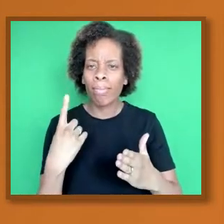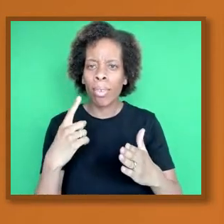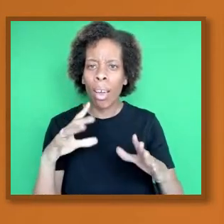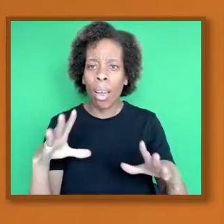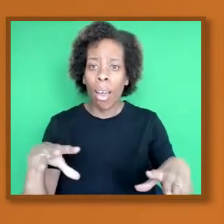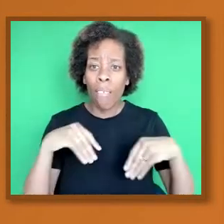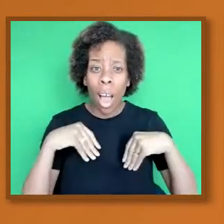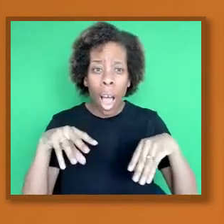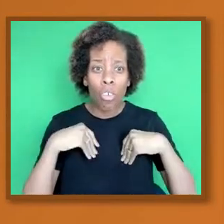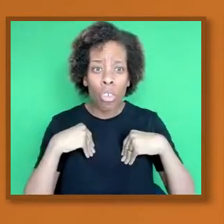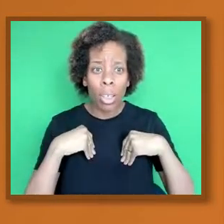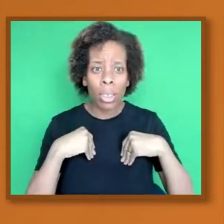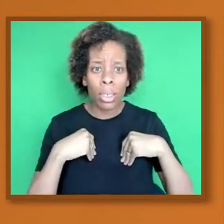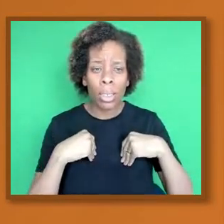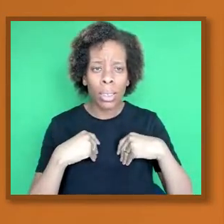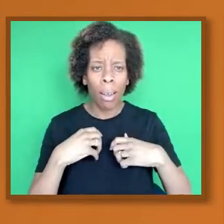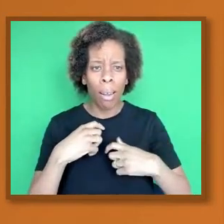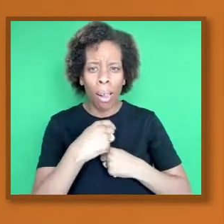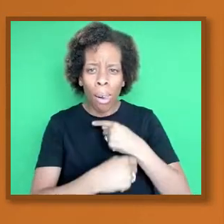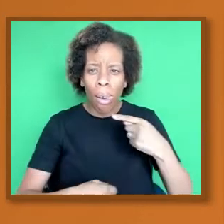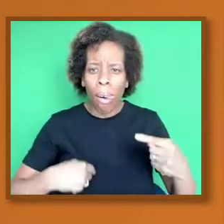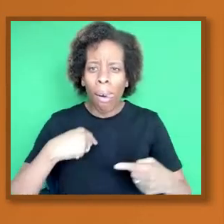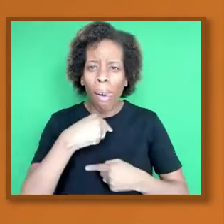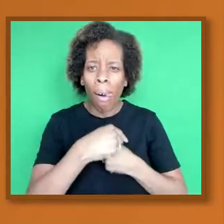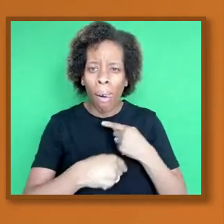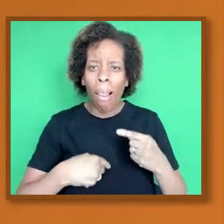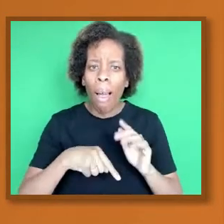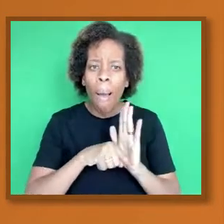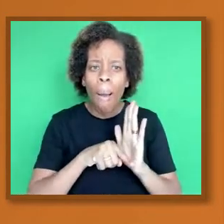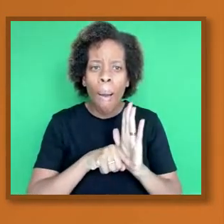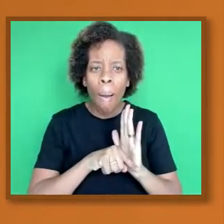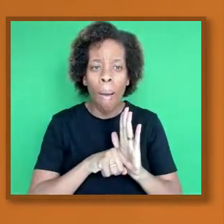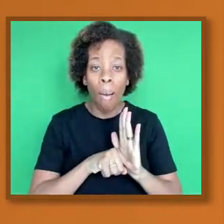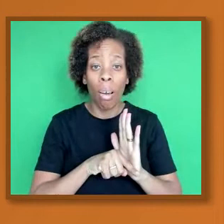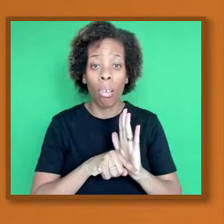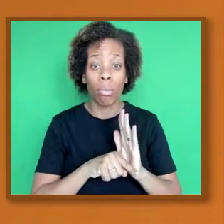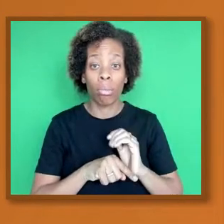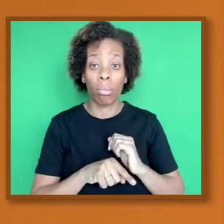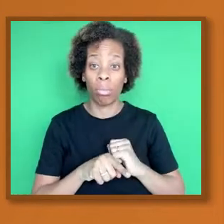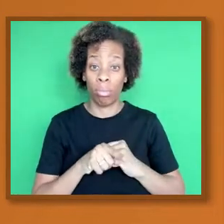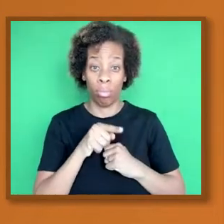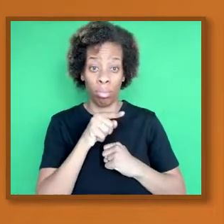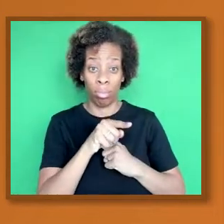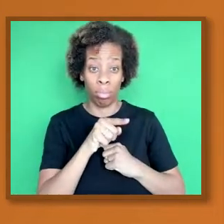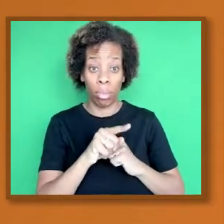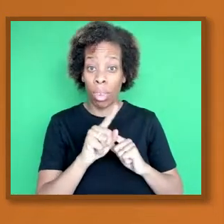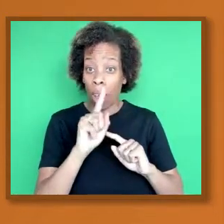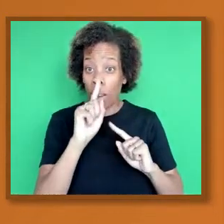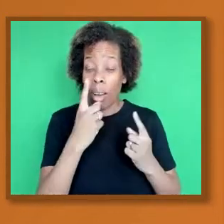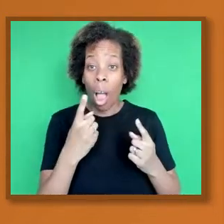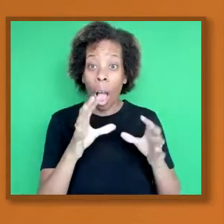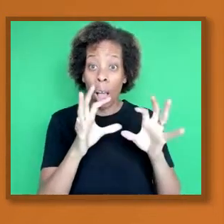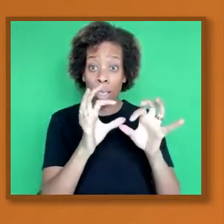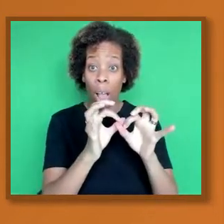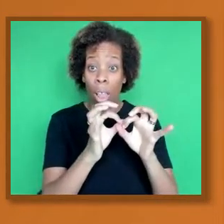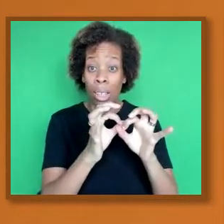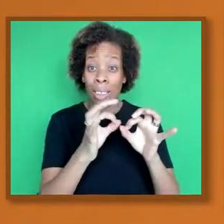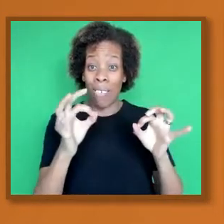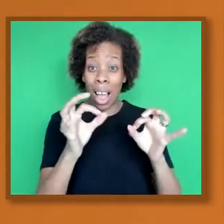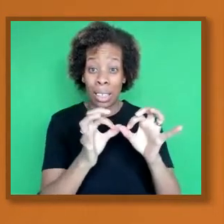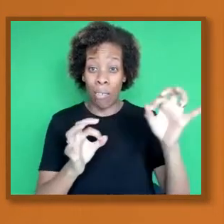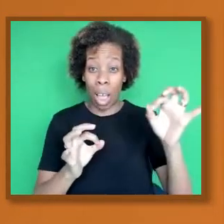ourselves. Virus can't divide outside ourselves. They don't have that ability. What they do,